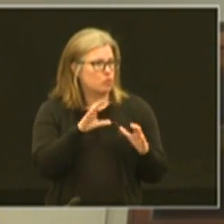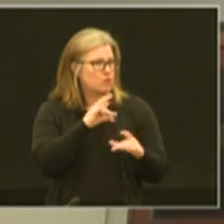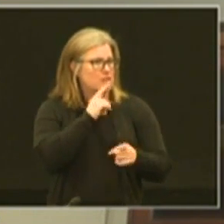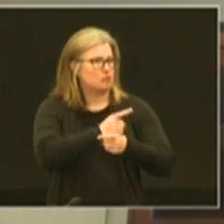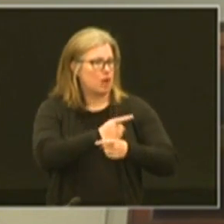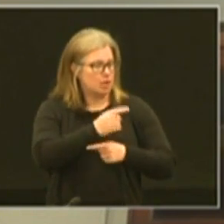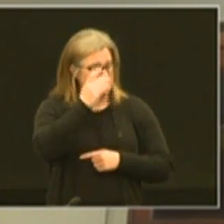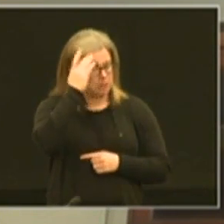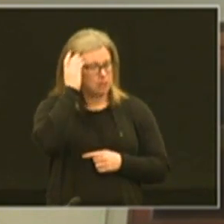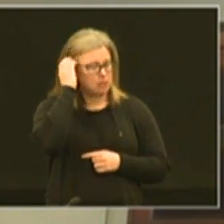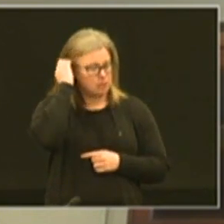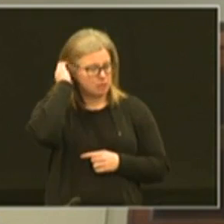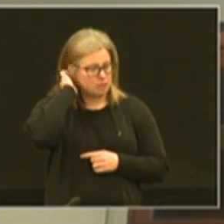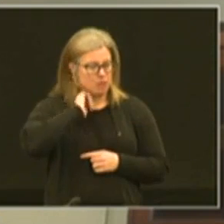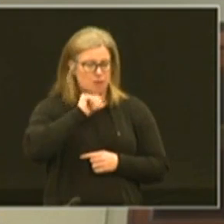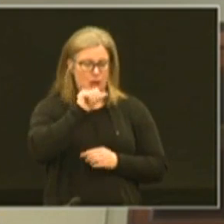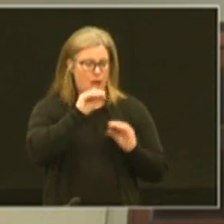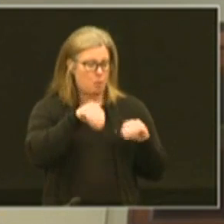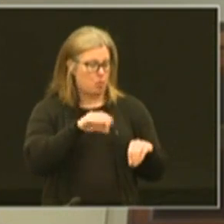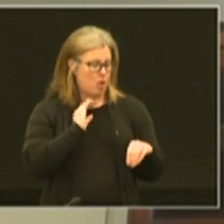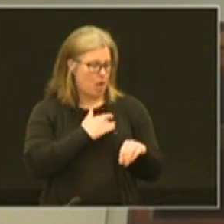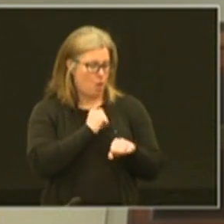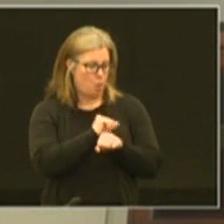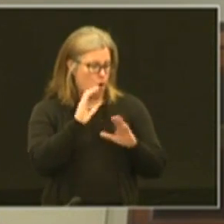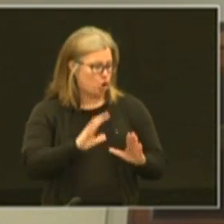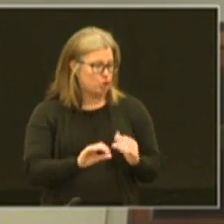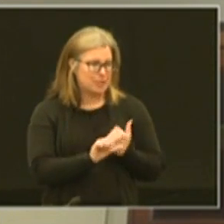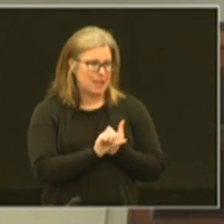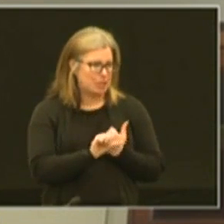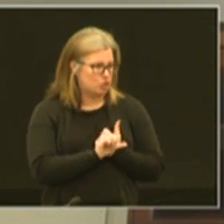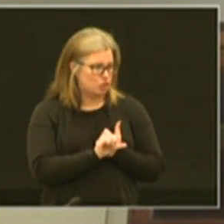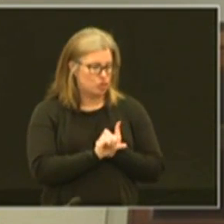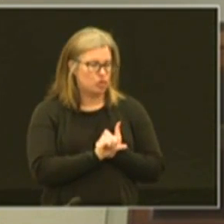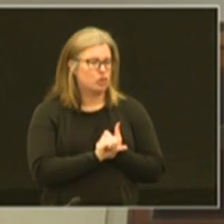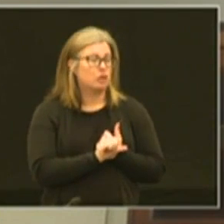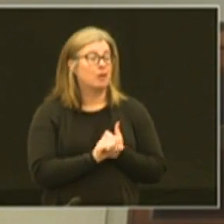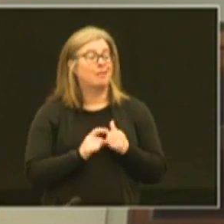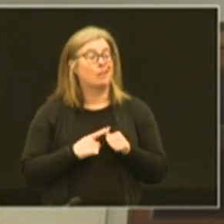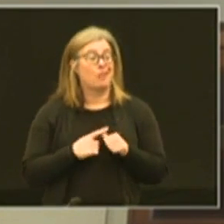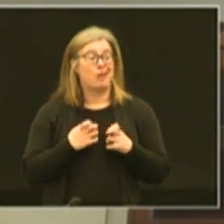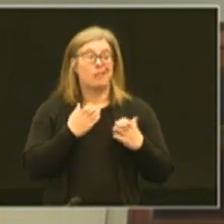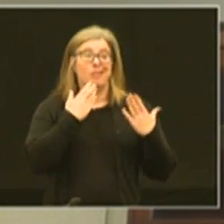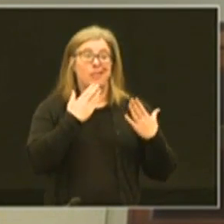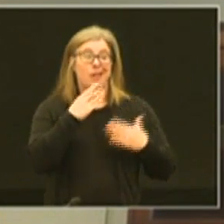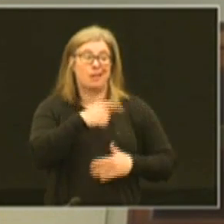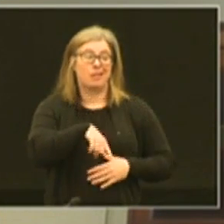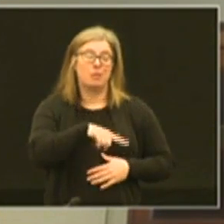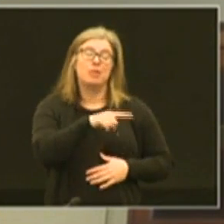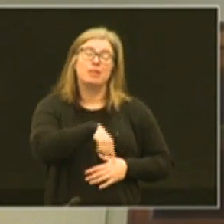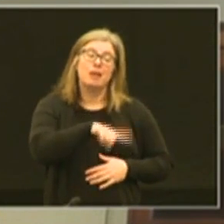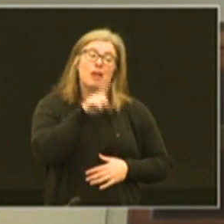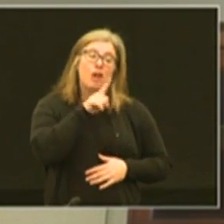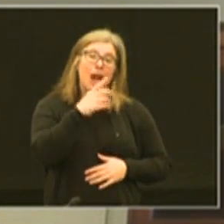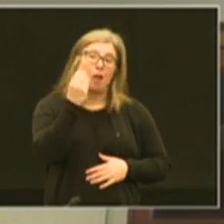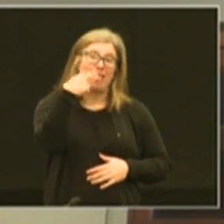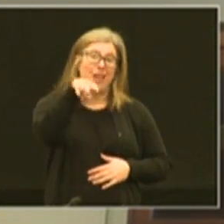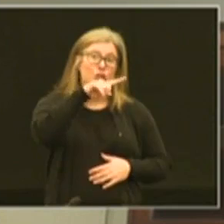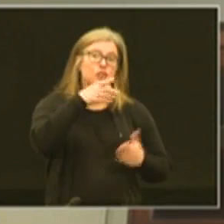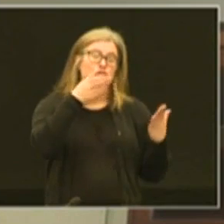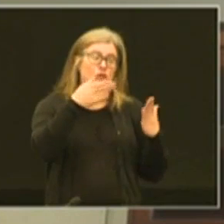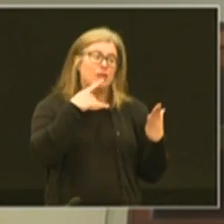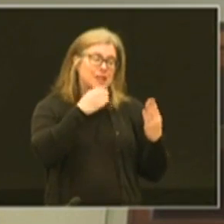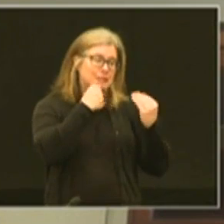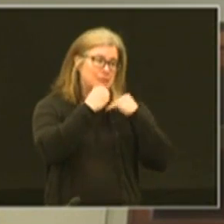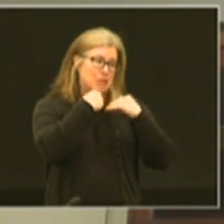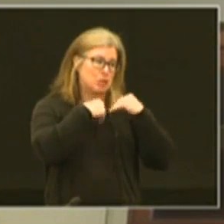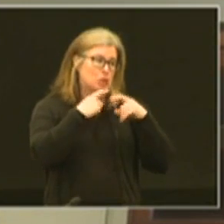right and not putting our workers in danger but first of all I want to thank them I mean they are out there serving these